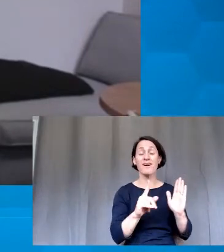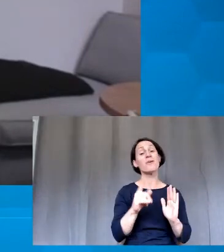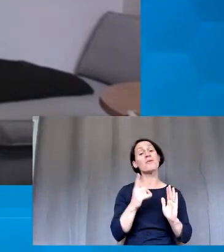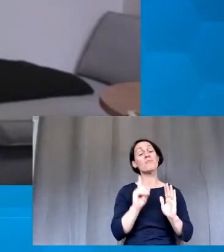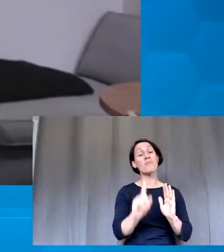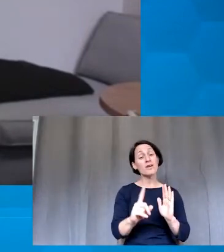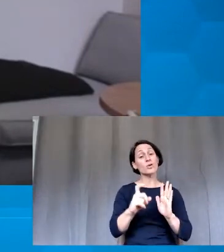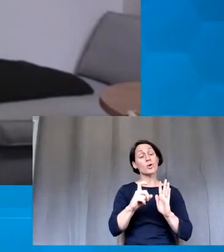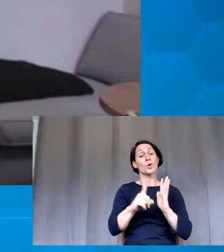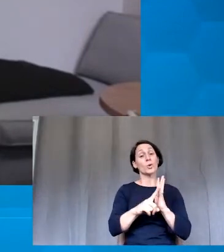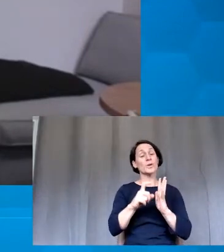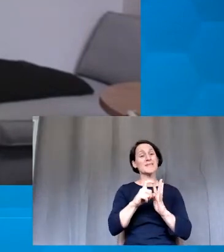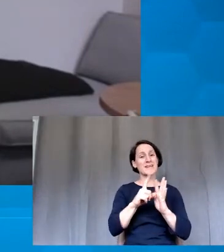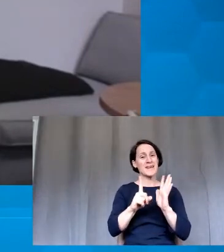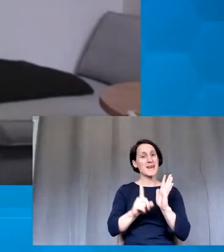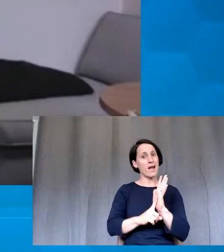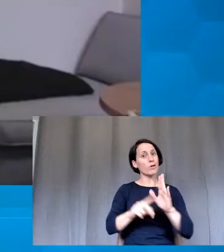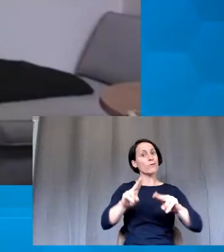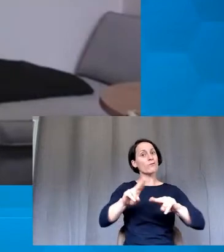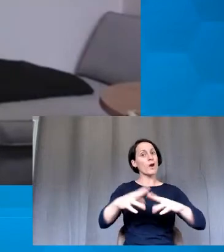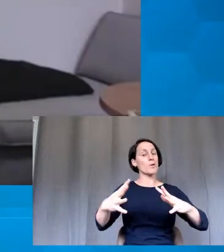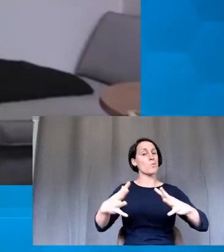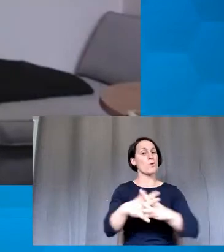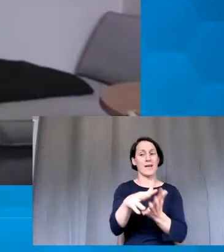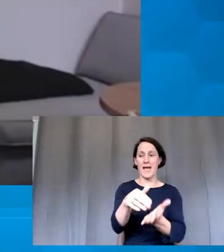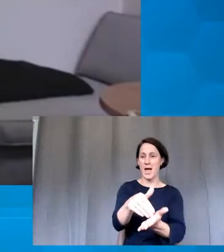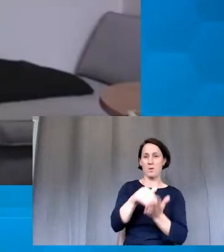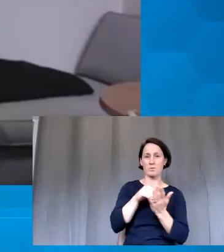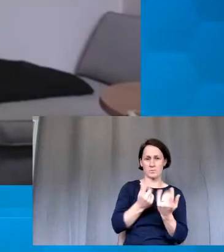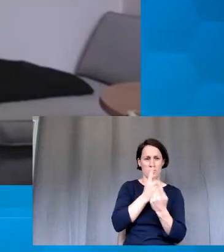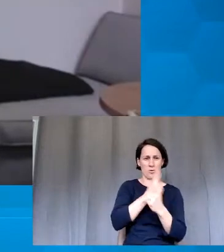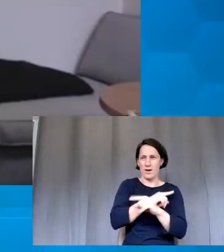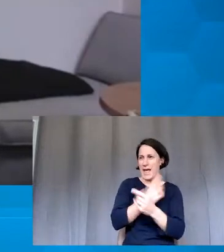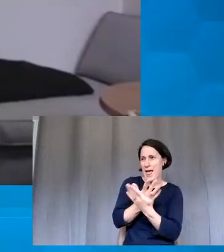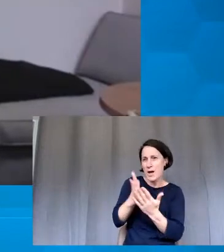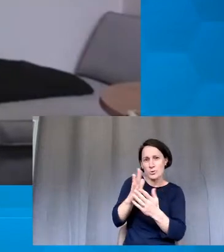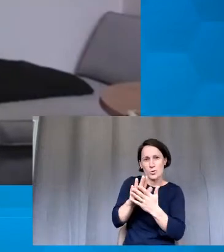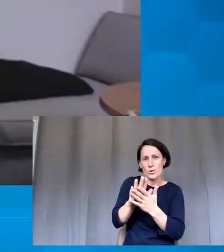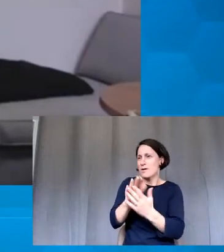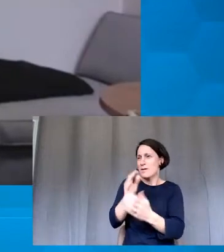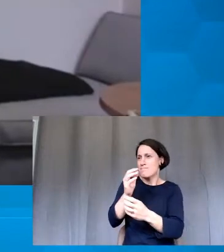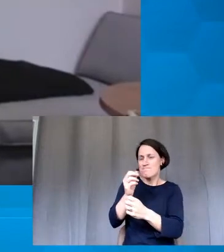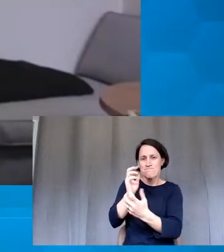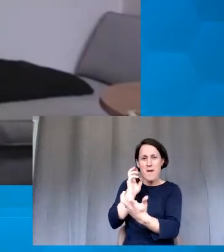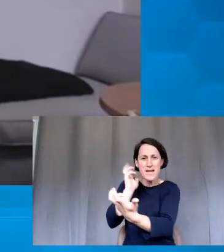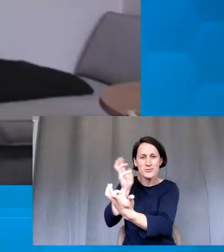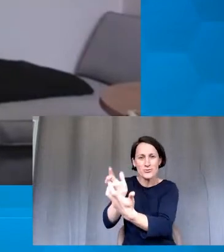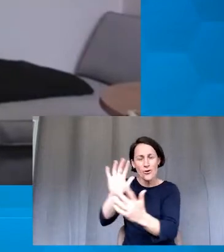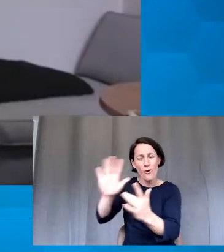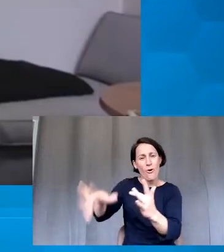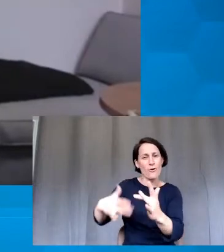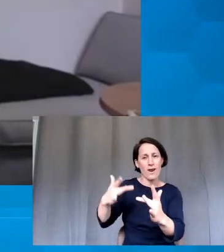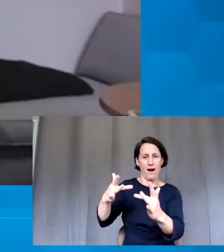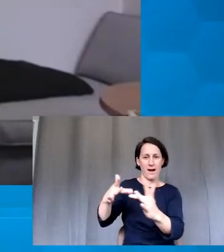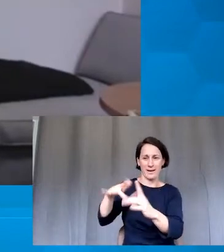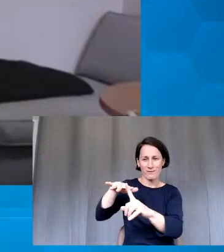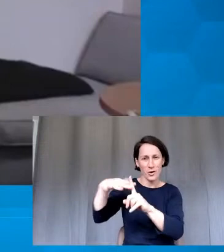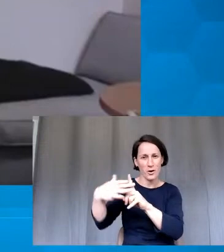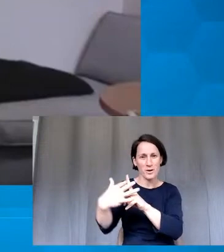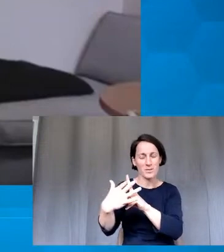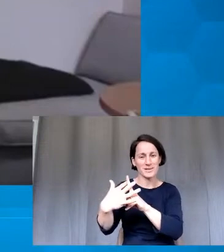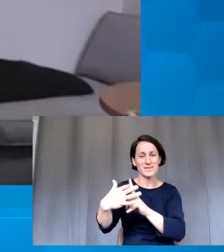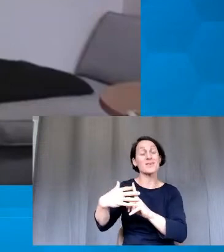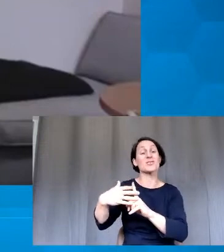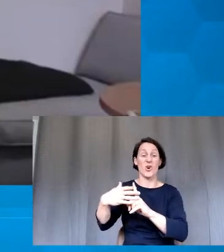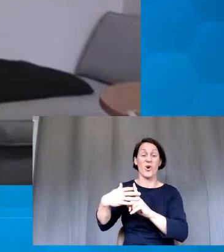help me figure out how to do it and still have it be engaging and enriching really was so much more help than I ever